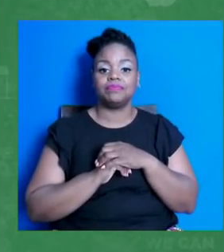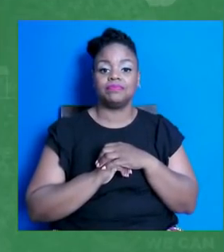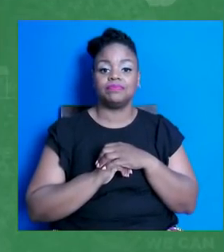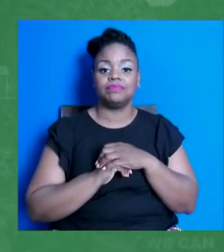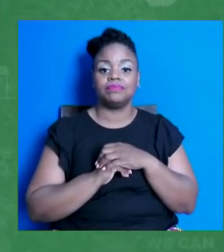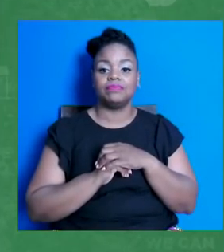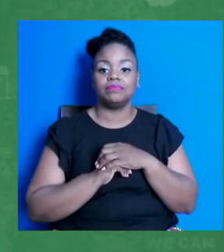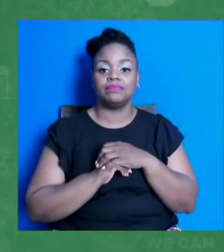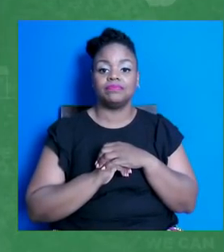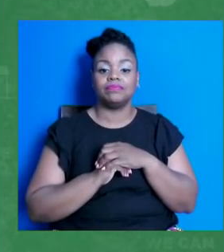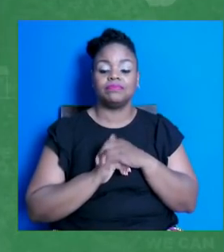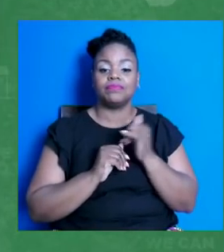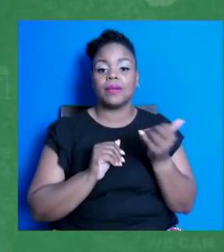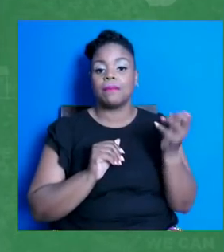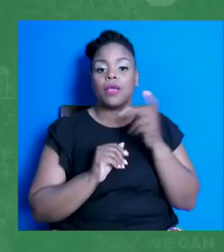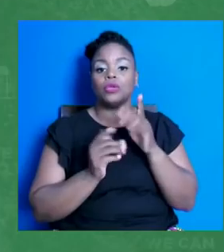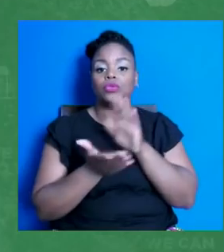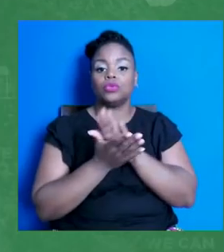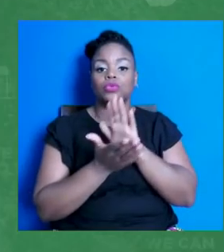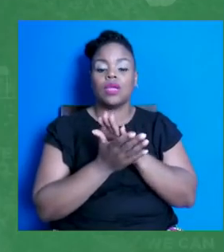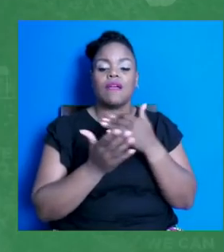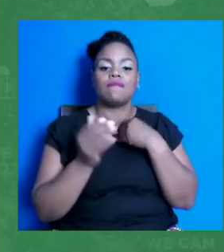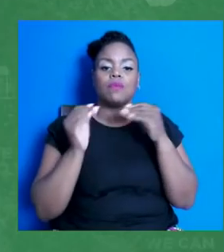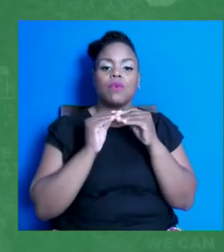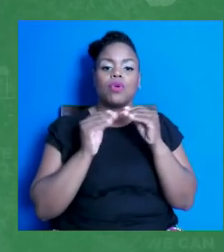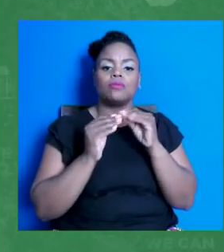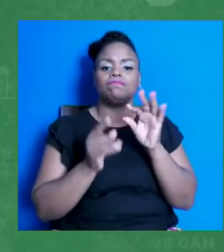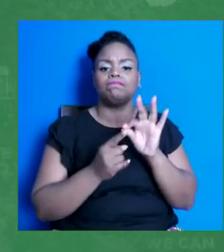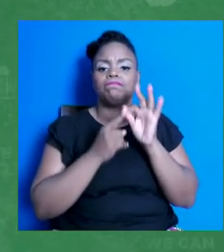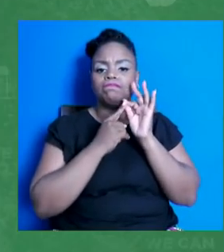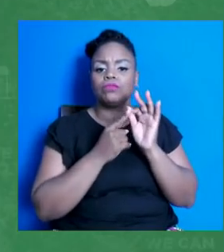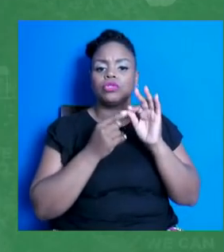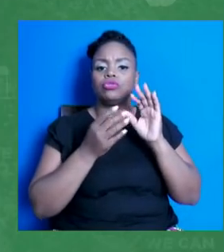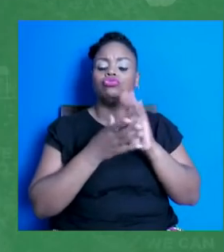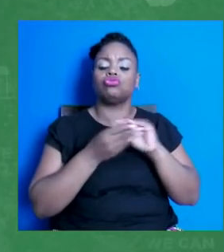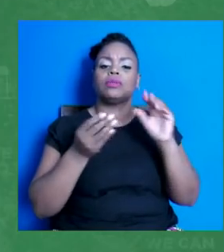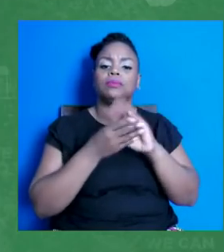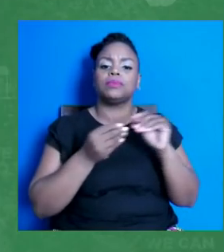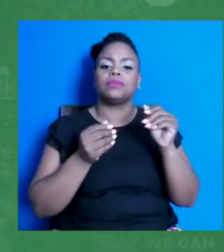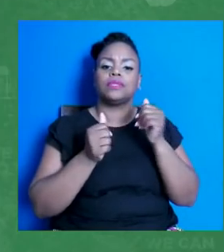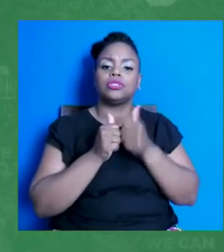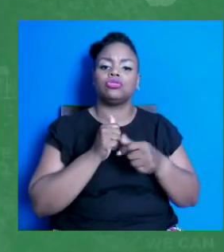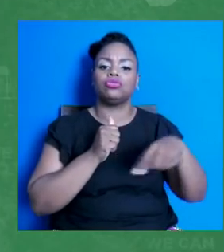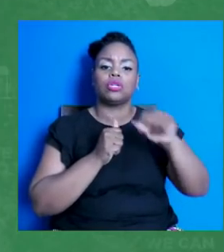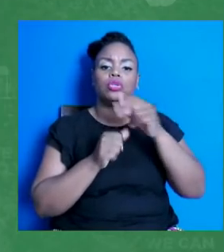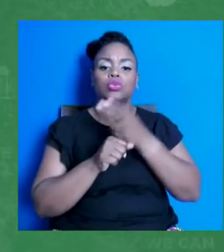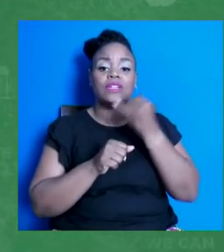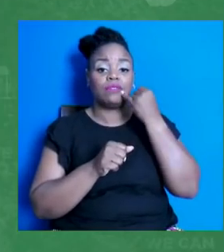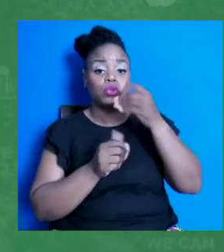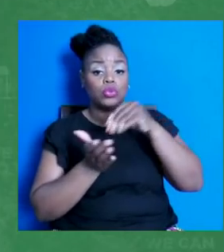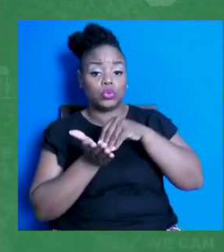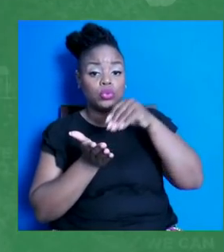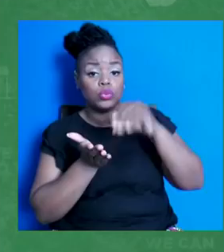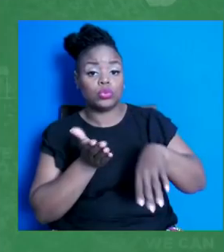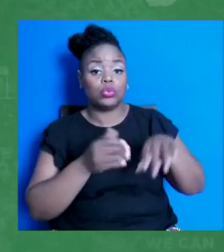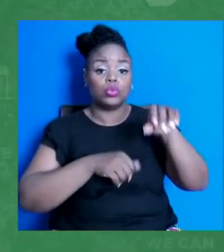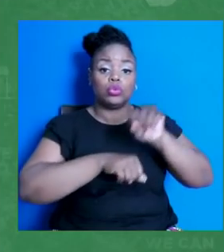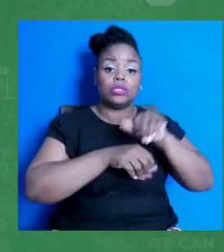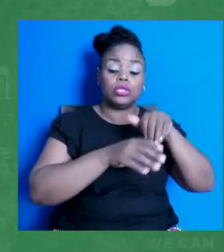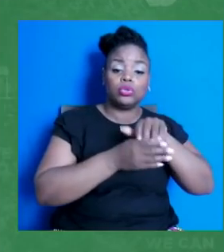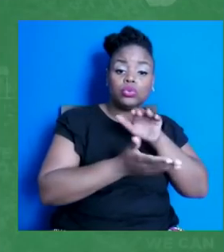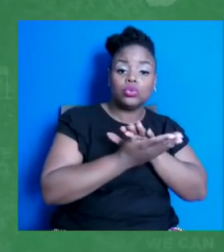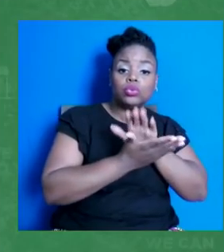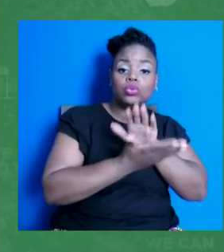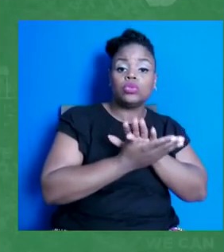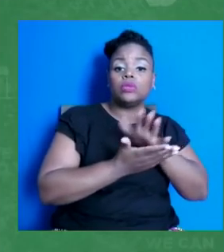few more specialized scripts that people can use. If you're a student, if you work at a school, if you're a parent, et cetera, we have more specific guidance